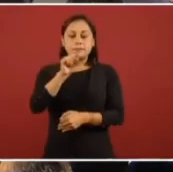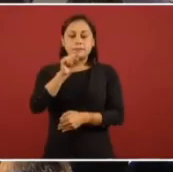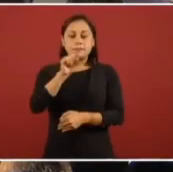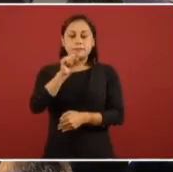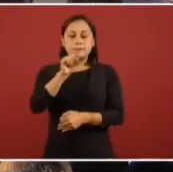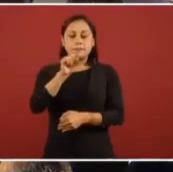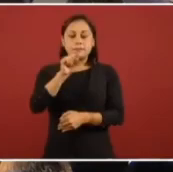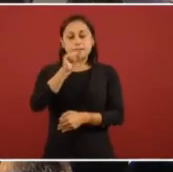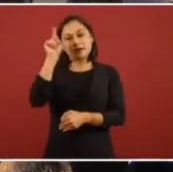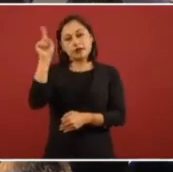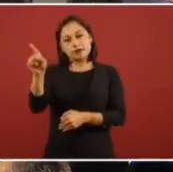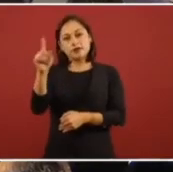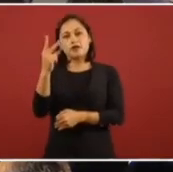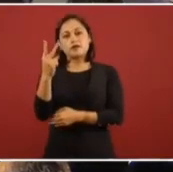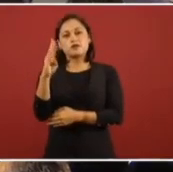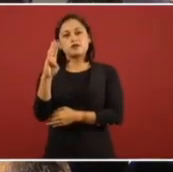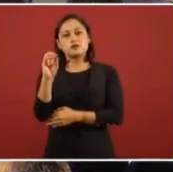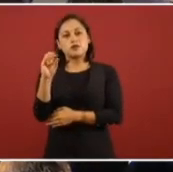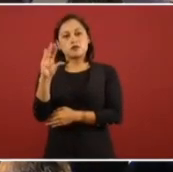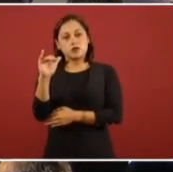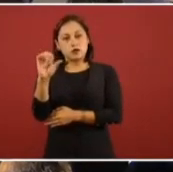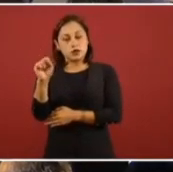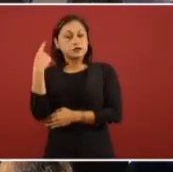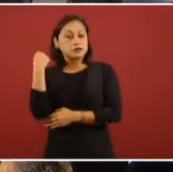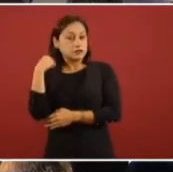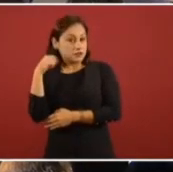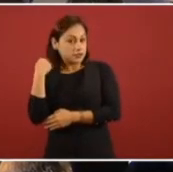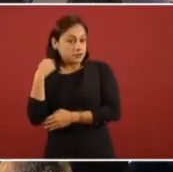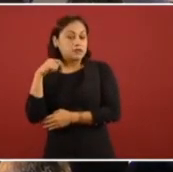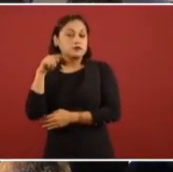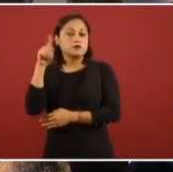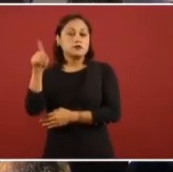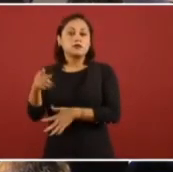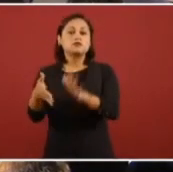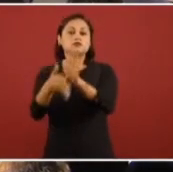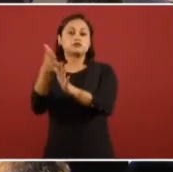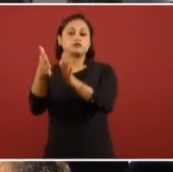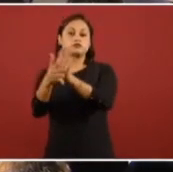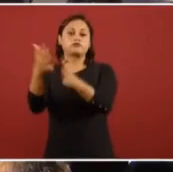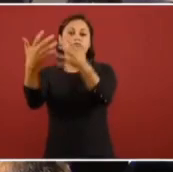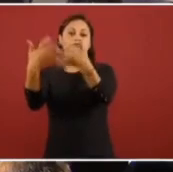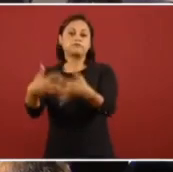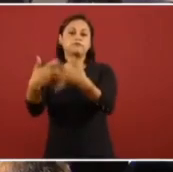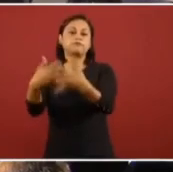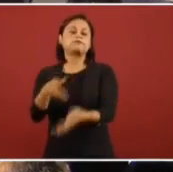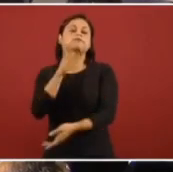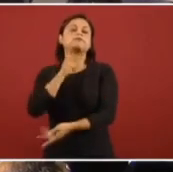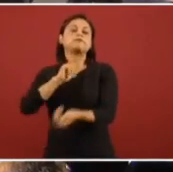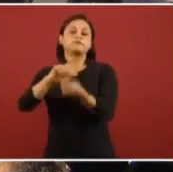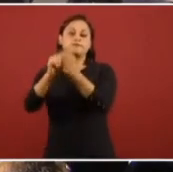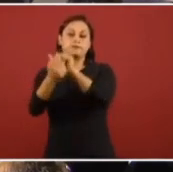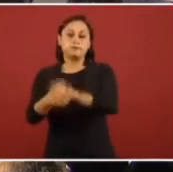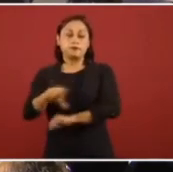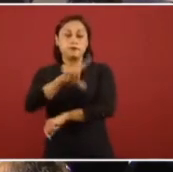We're going to start. Tabasco. Y, de luego, abrimos para preguntas y respuestas.